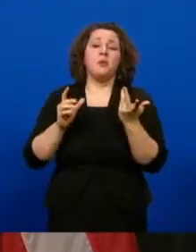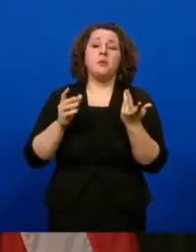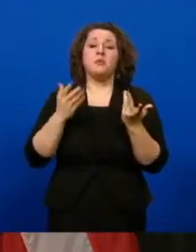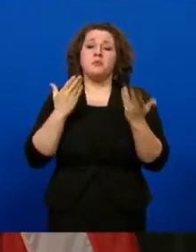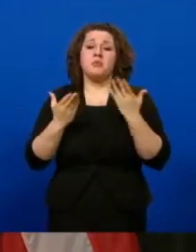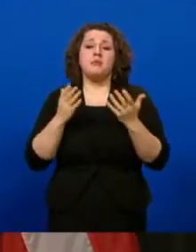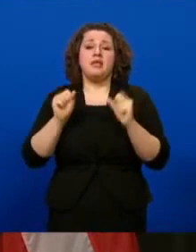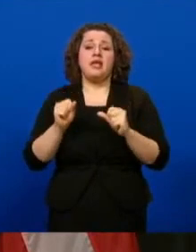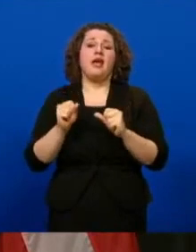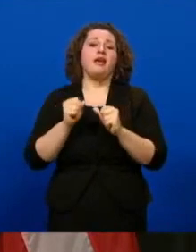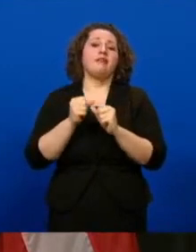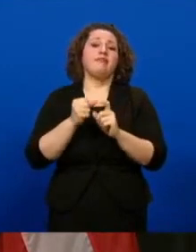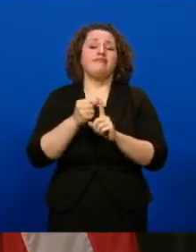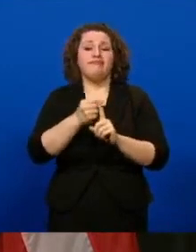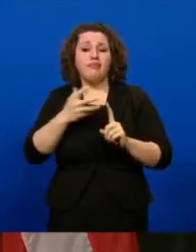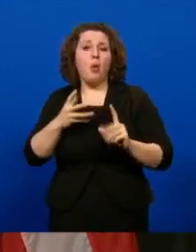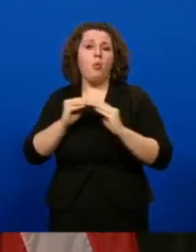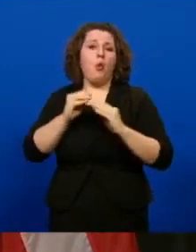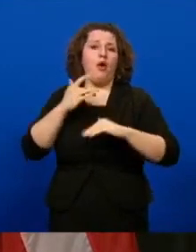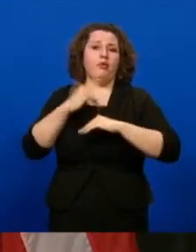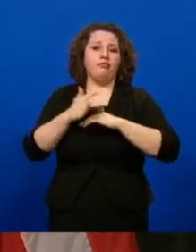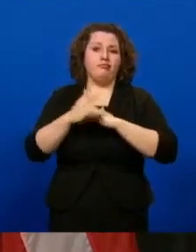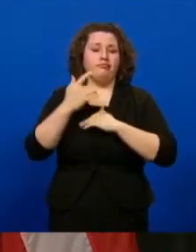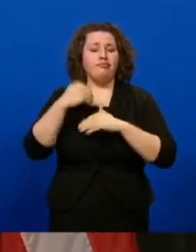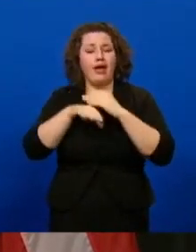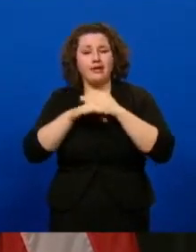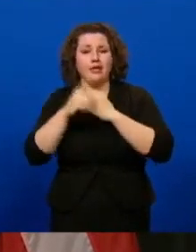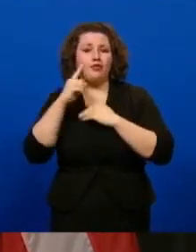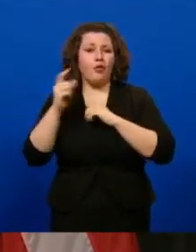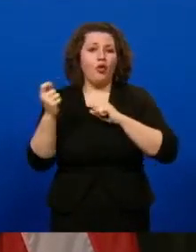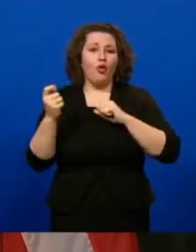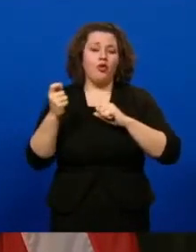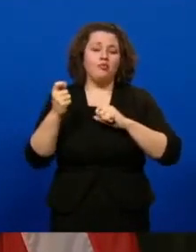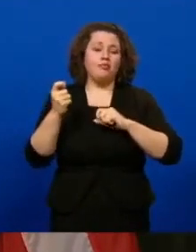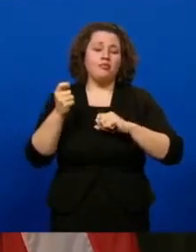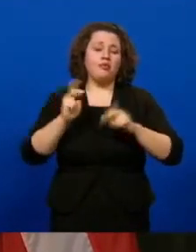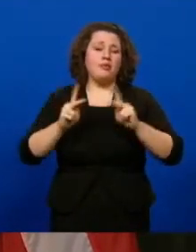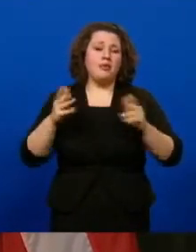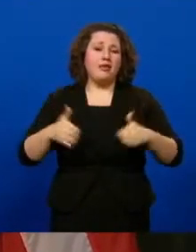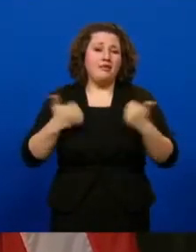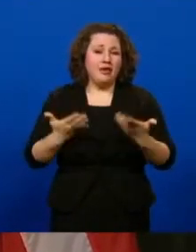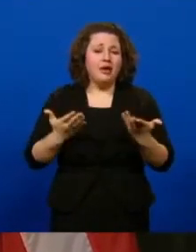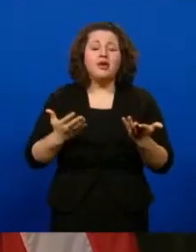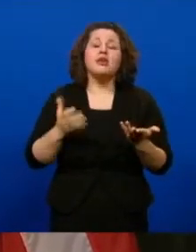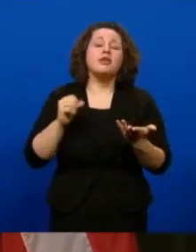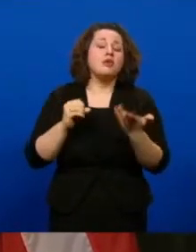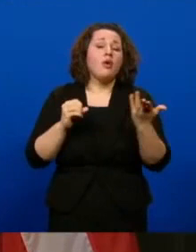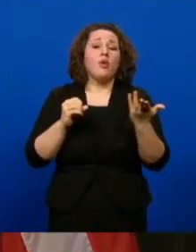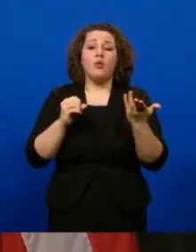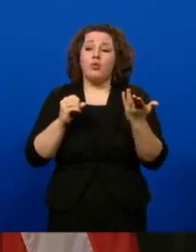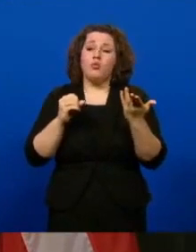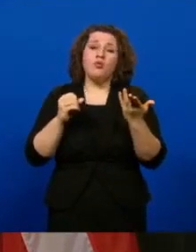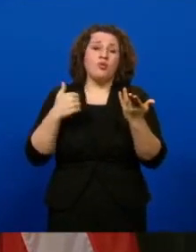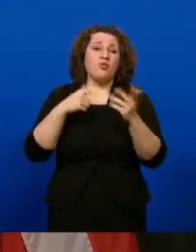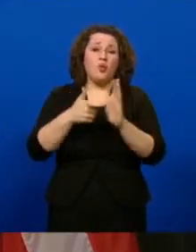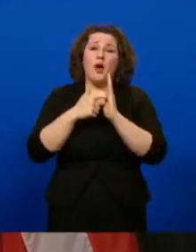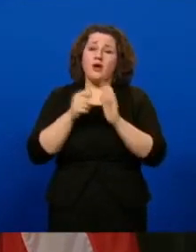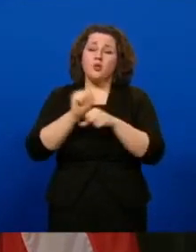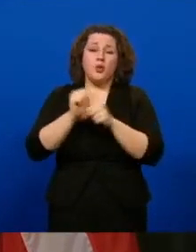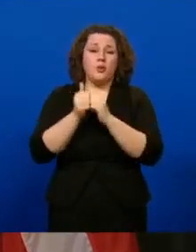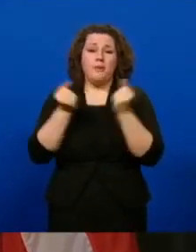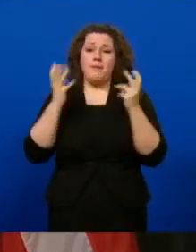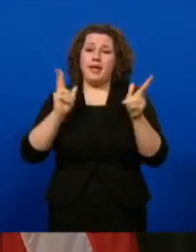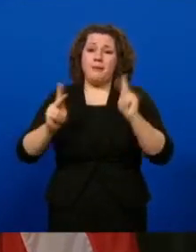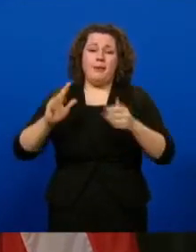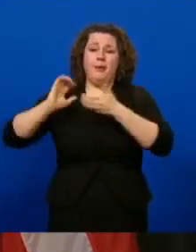expand access to more Iowans. And as I mentioned earlier, an effort of this magnitude requires many partners and a variety